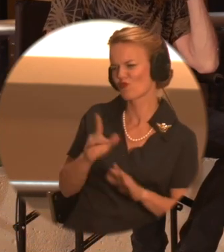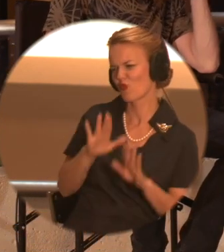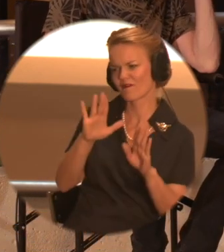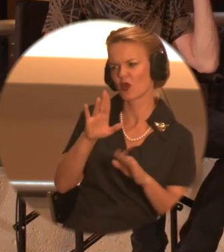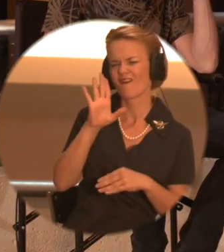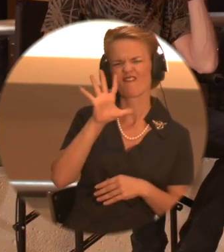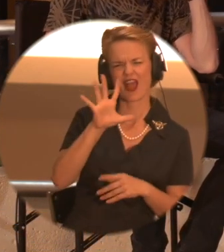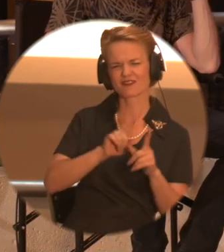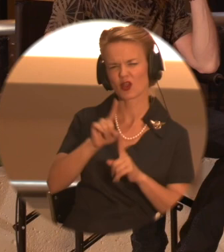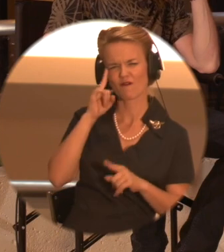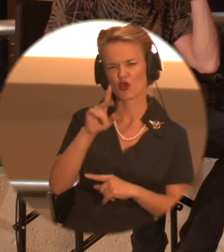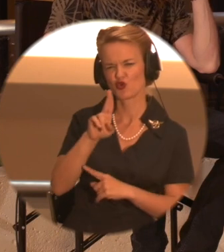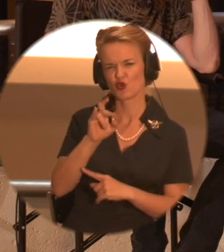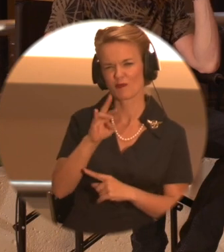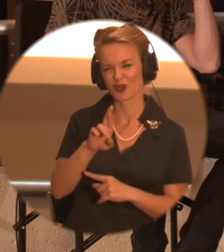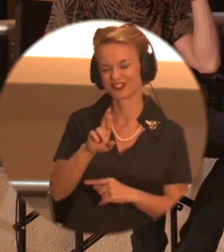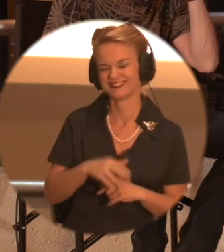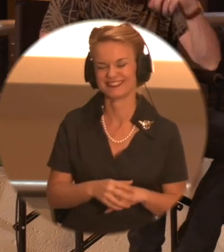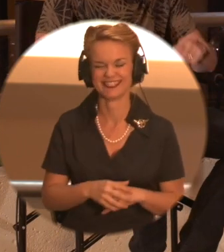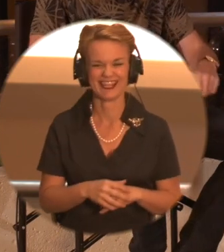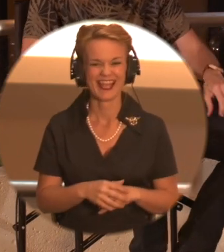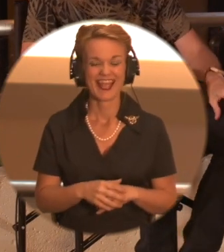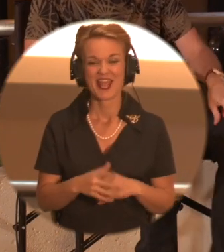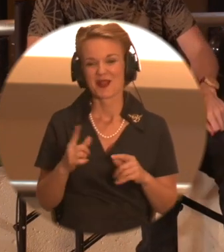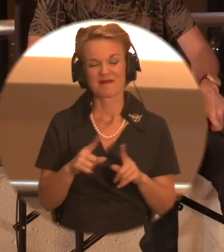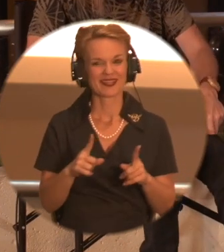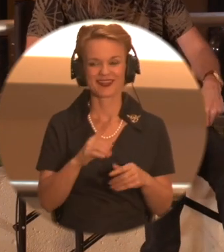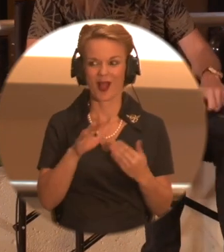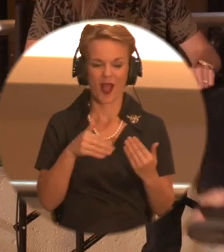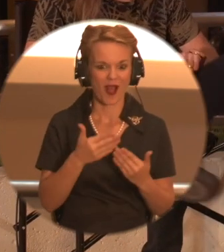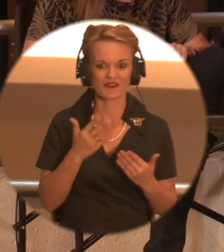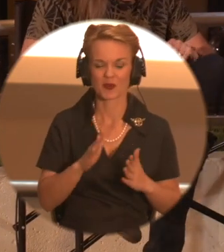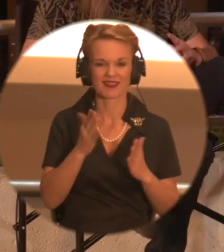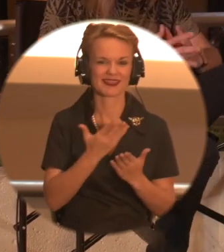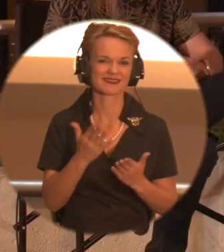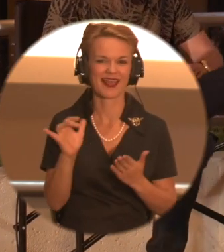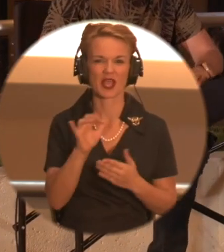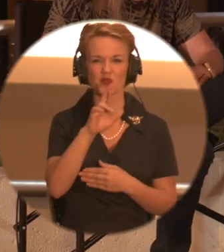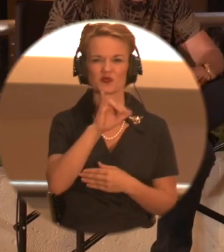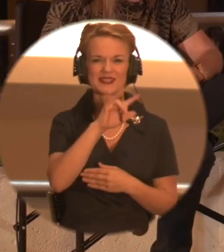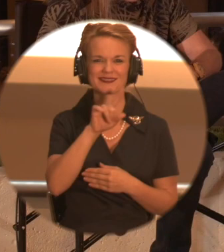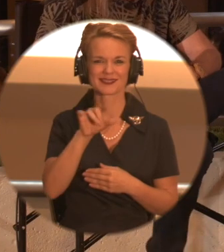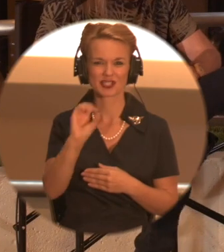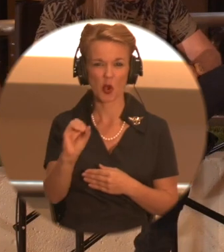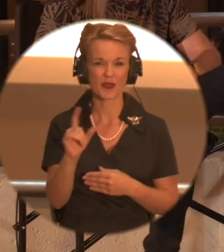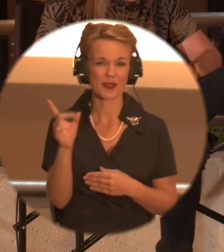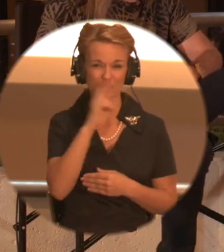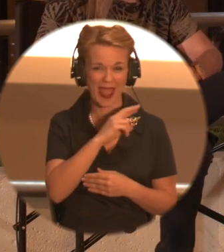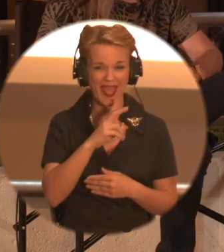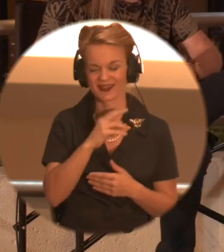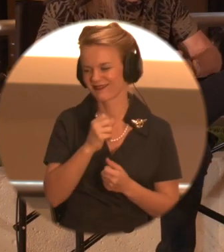five stars. But all of that great stuff, like Rizzo and things like that. So it's not often that we get to have